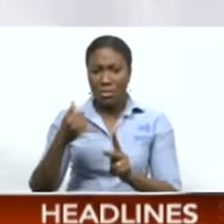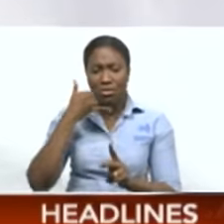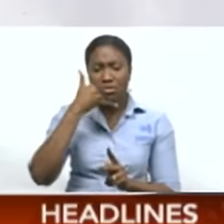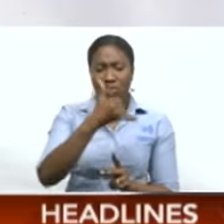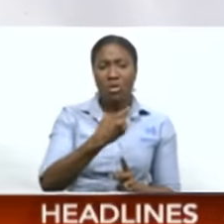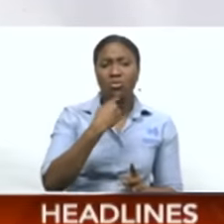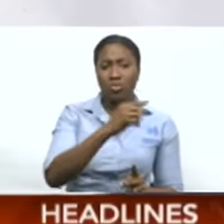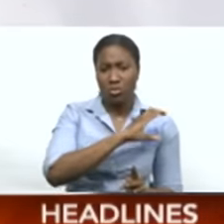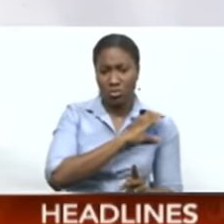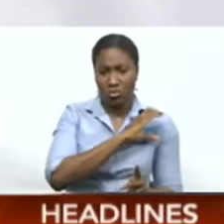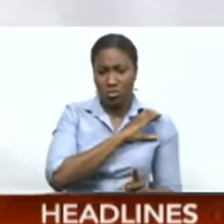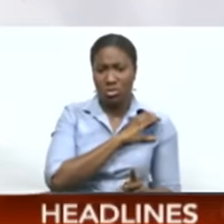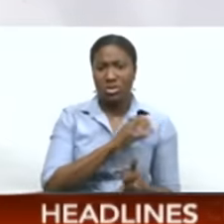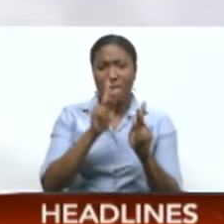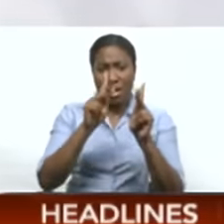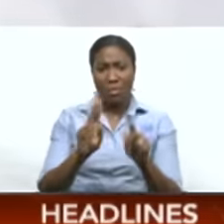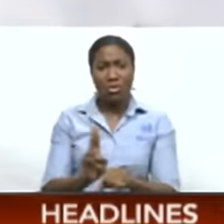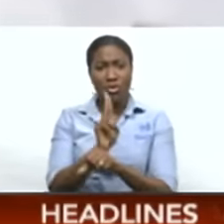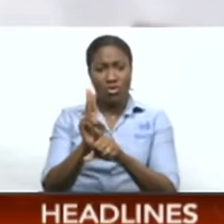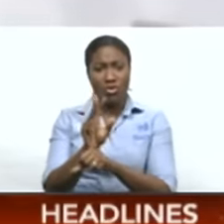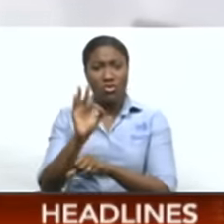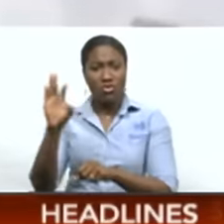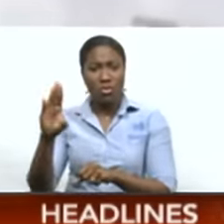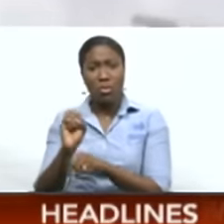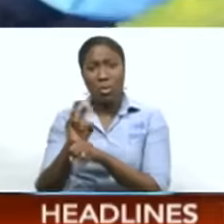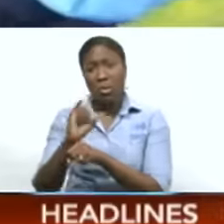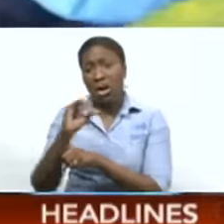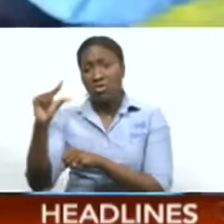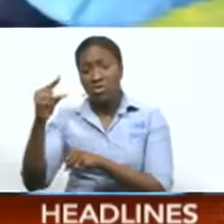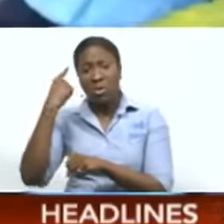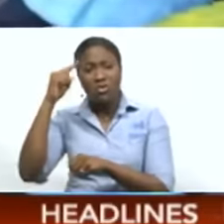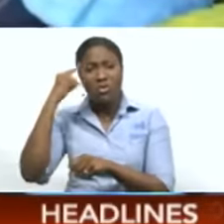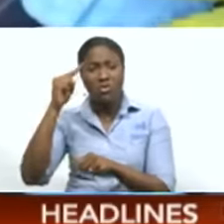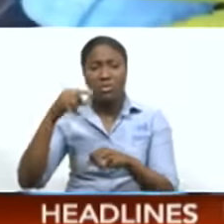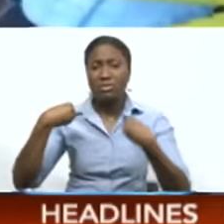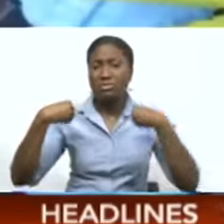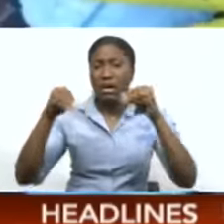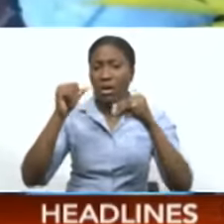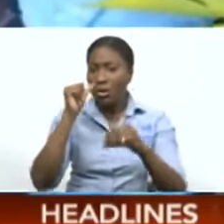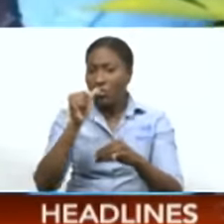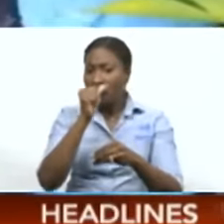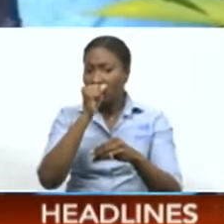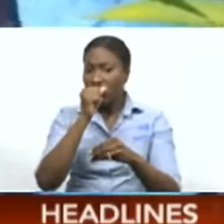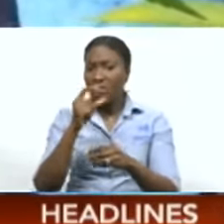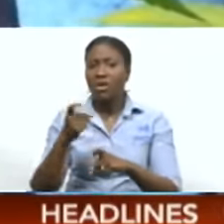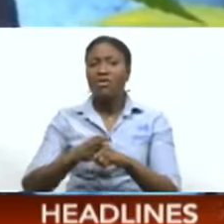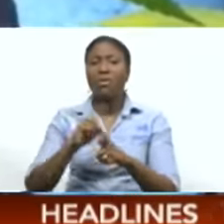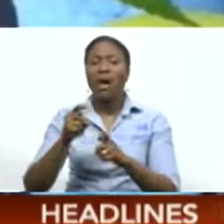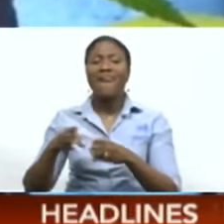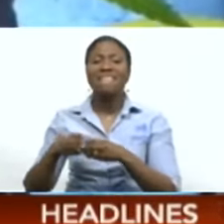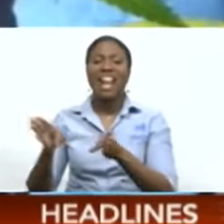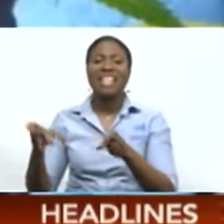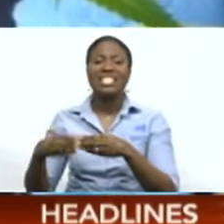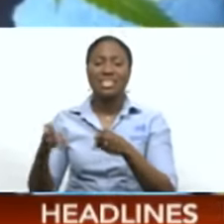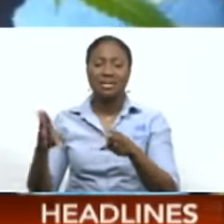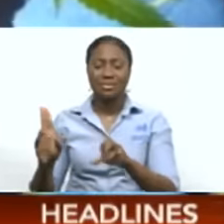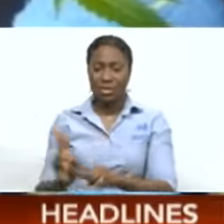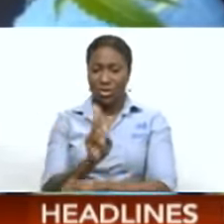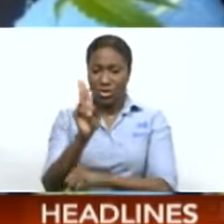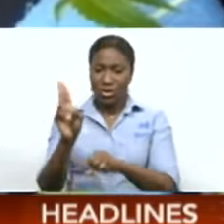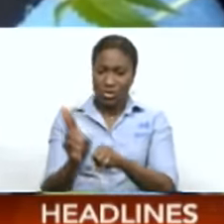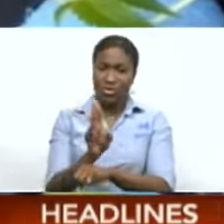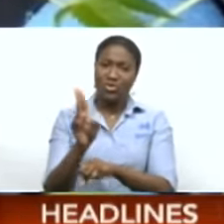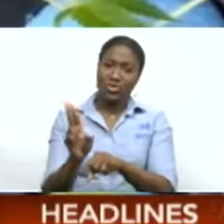platform to sell illegal drugs. They soon identified a 23-year-old man from Valencia as a user of the social media account.